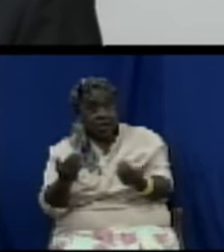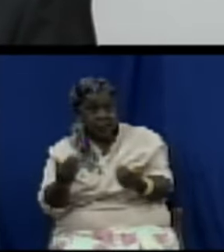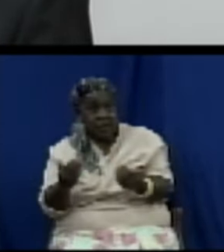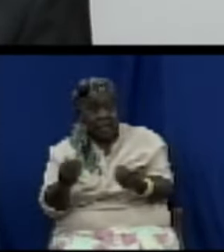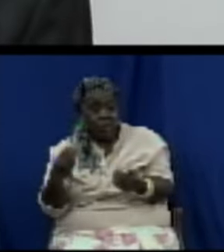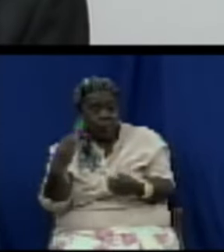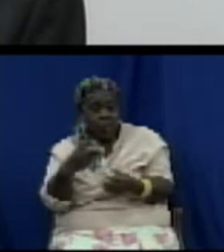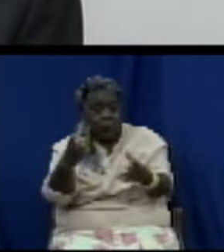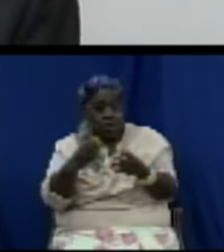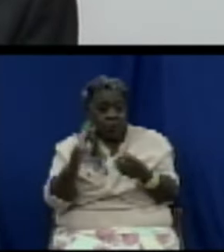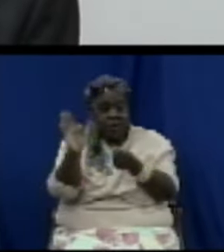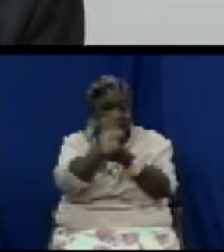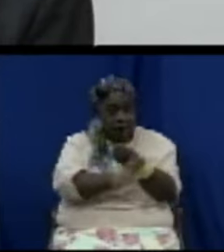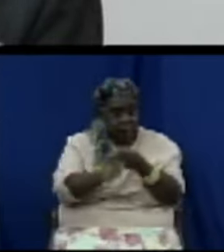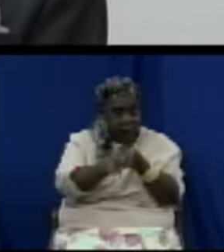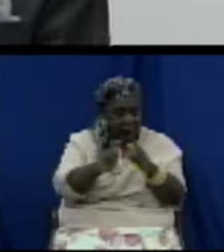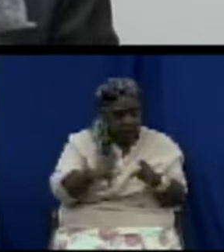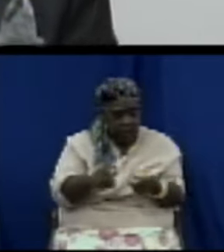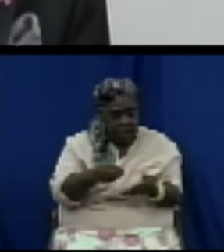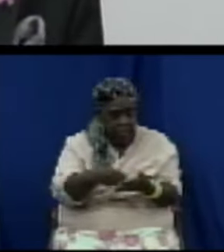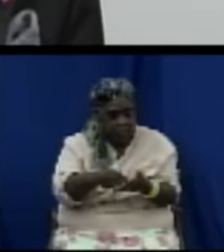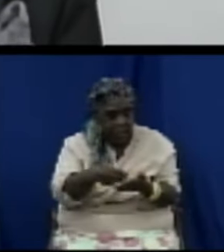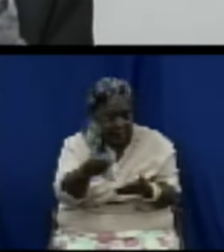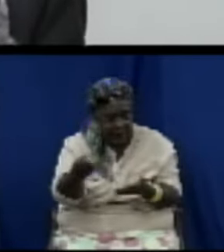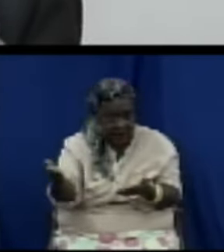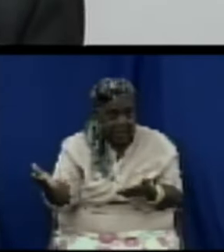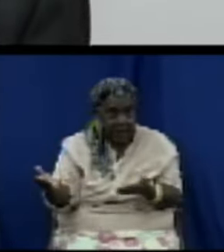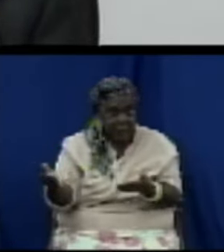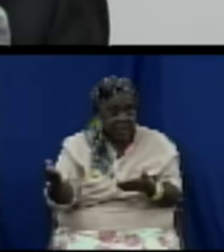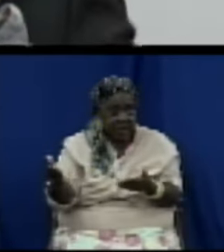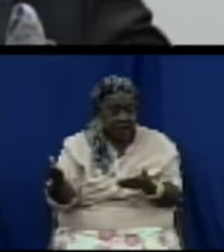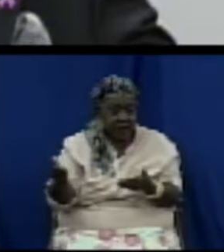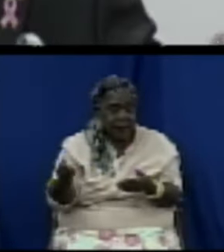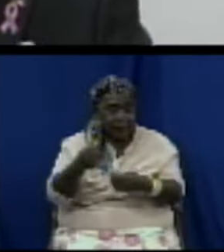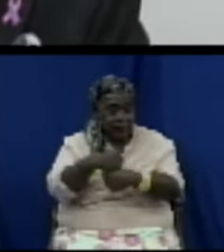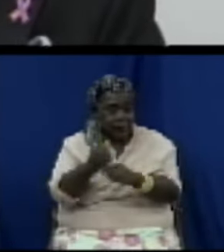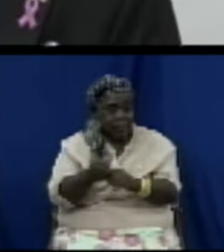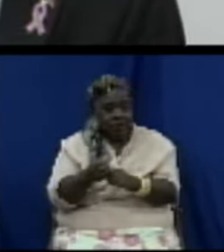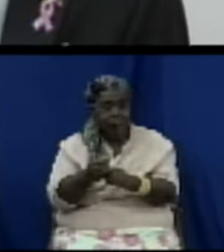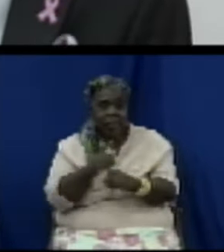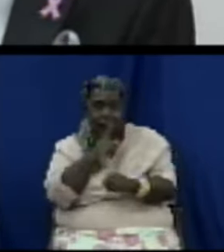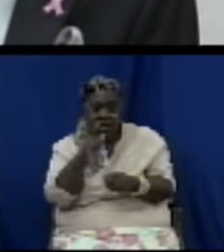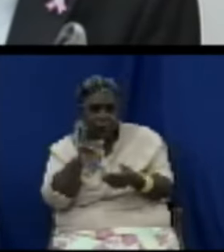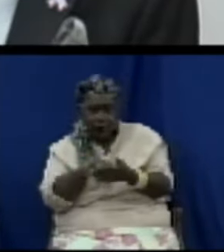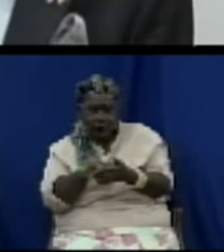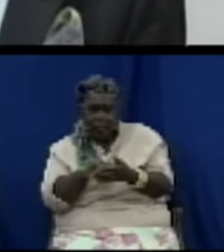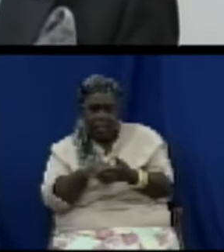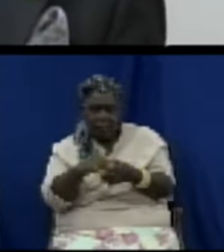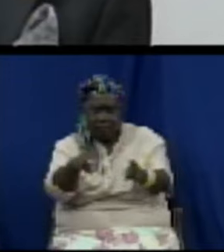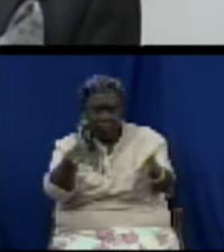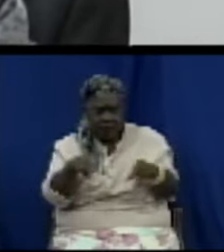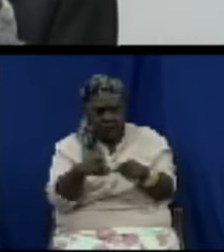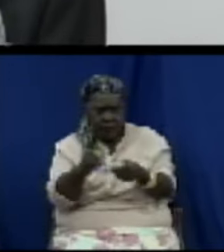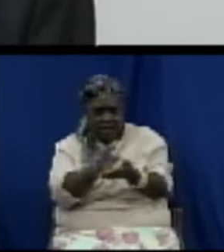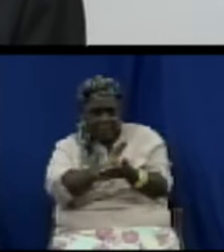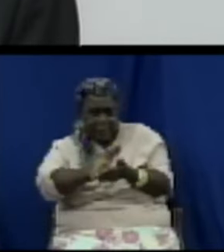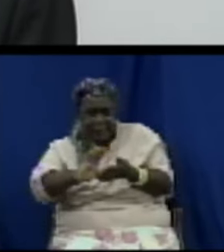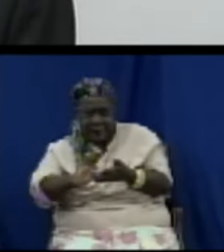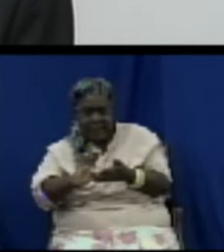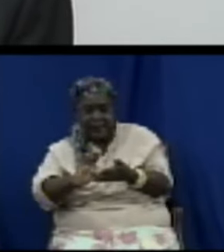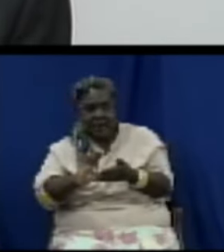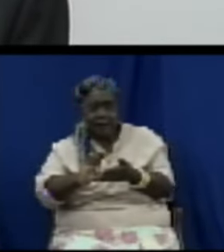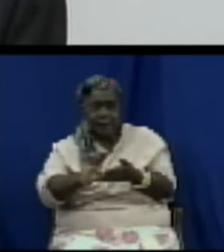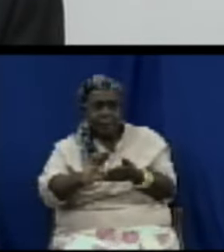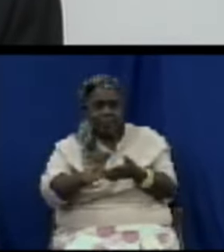protect our consumers and ensure that there's a harmonious relationship between the consumer